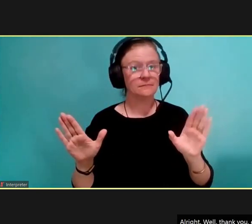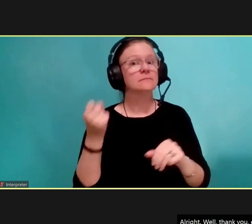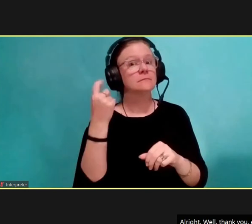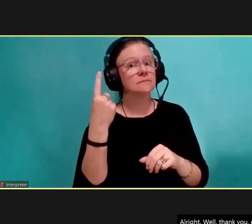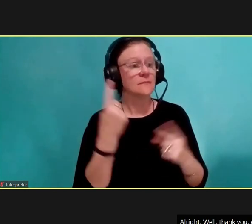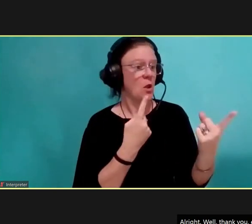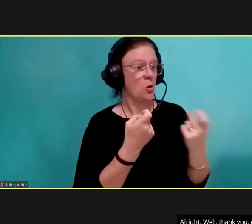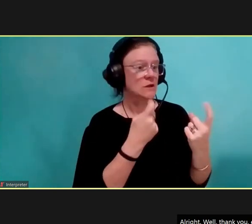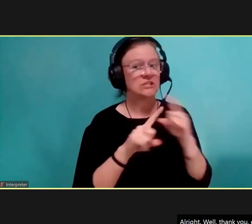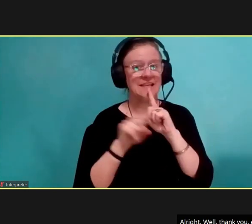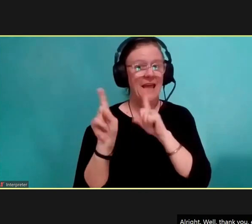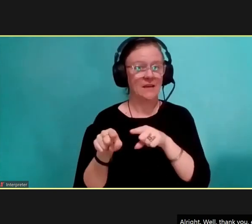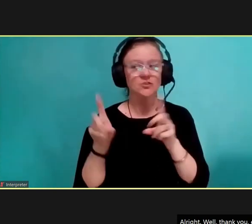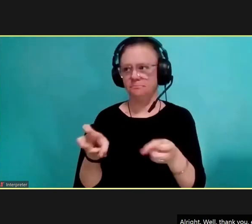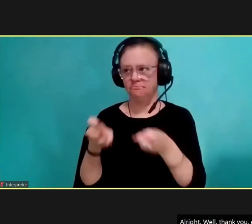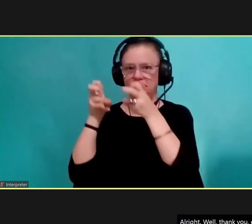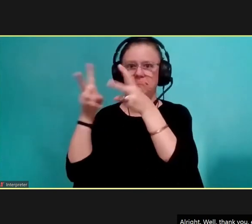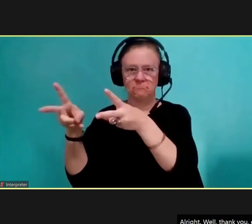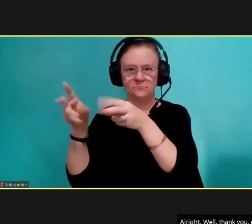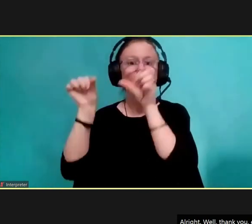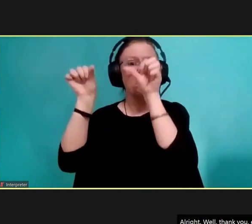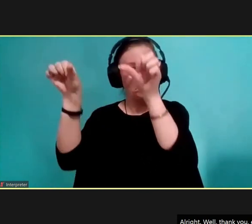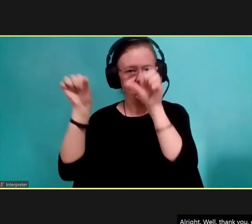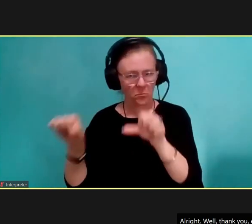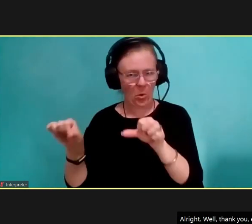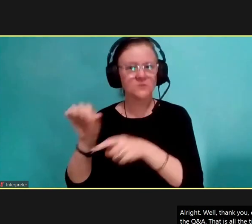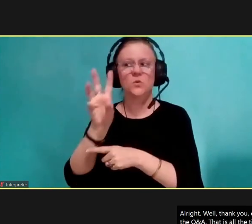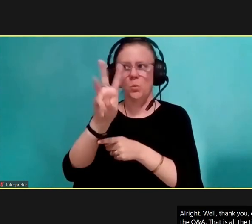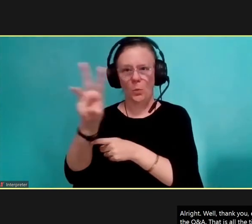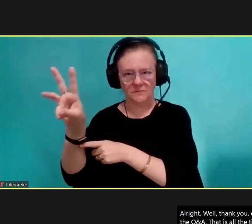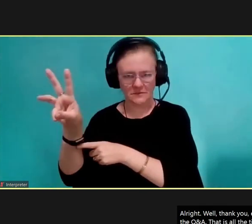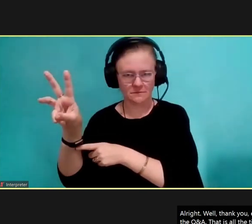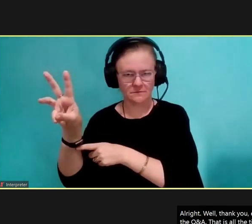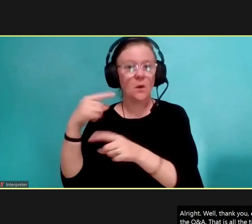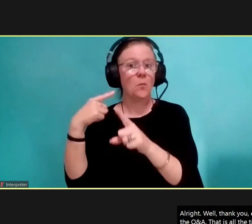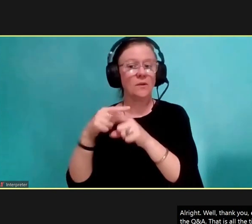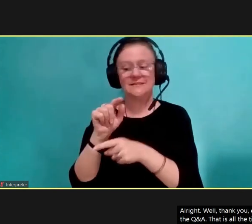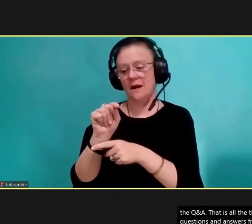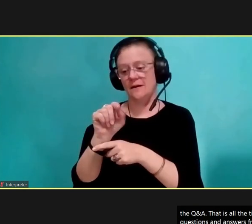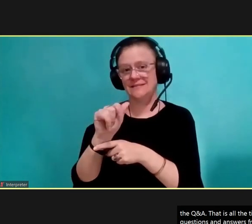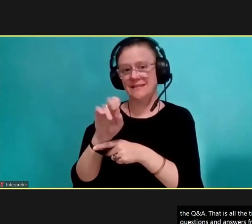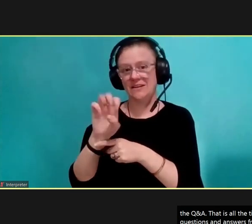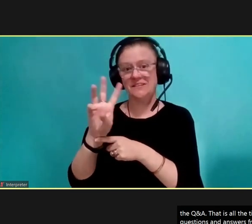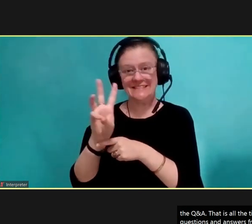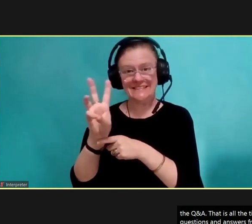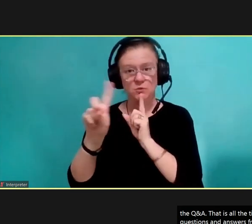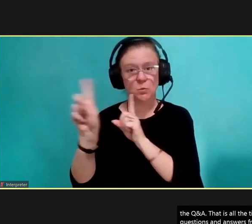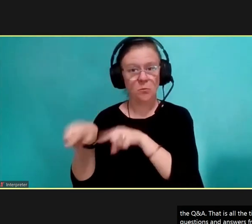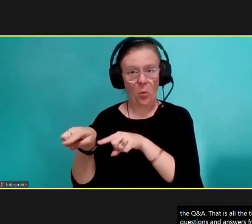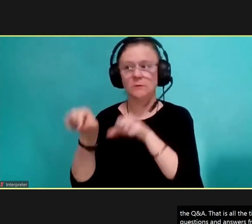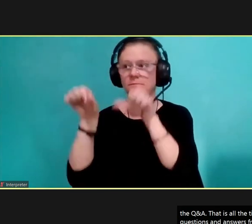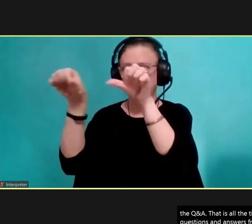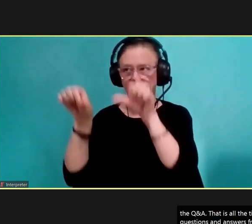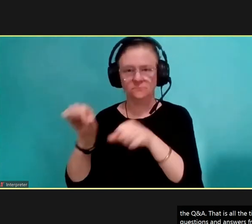and answers from tonight's meeting, those we were not able to get to, and TARTA's full Title VI report will be available in the